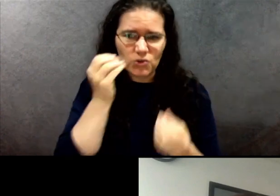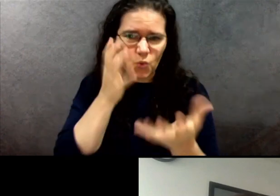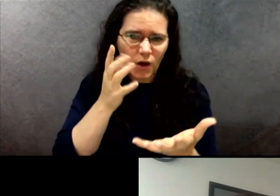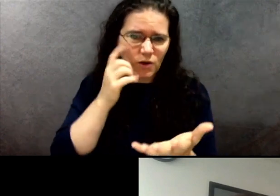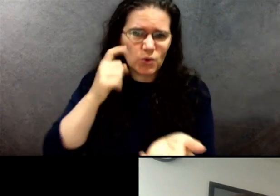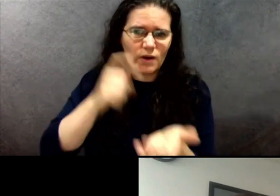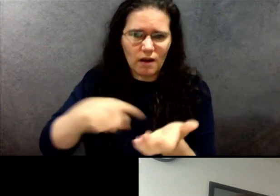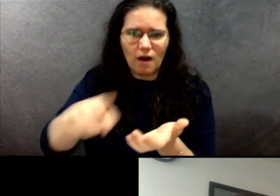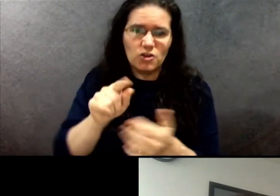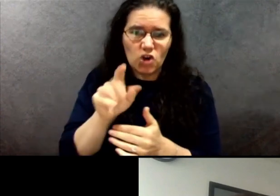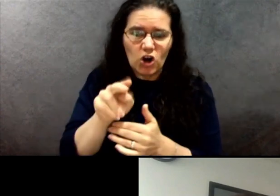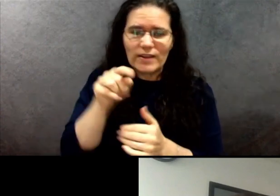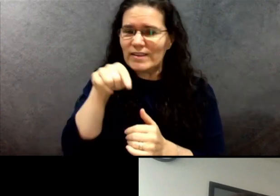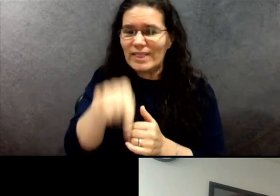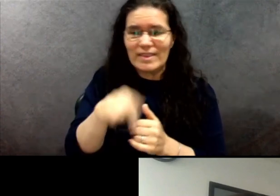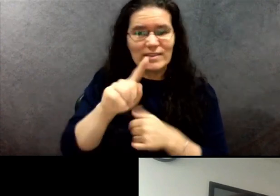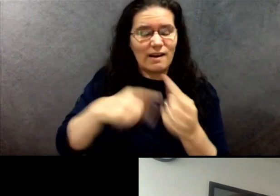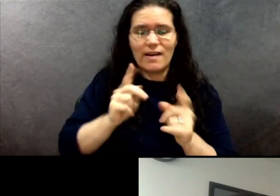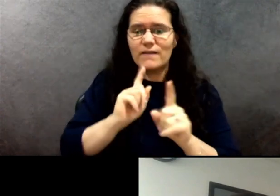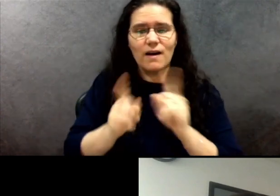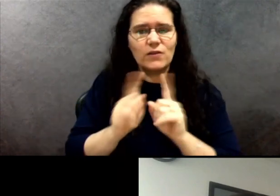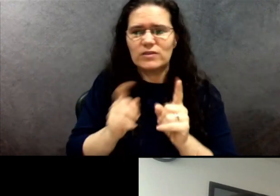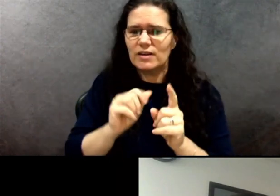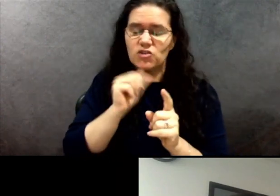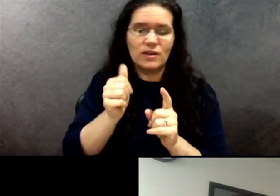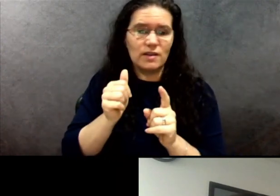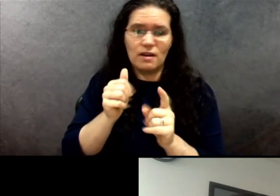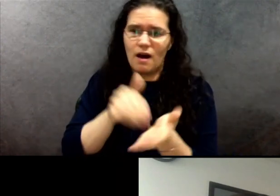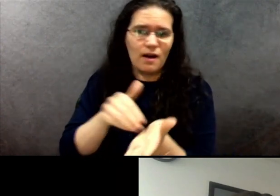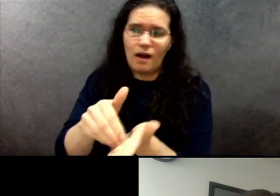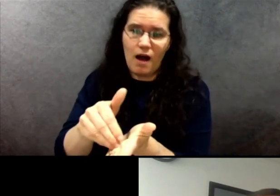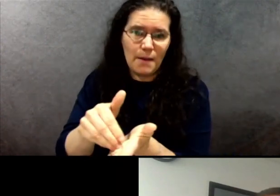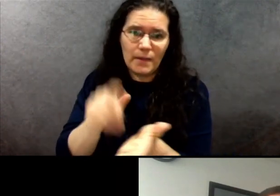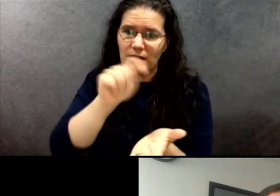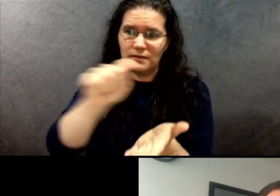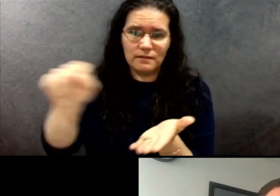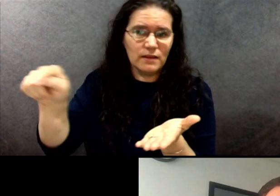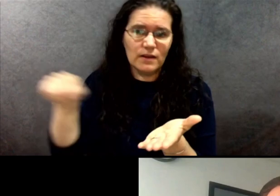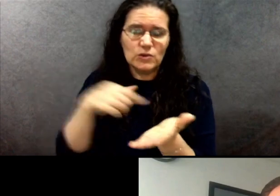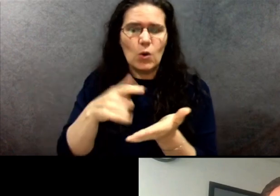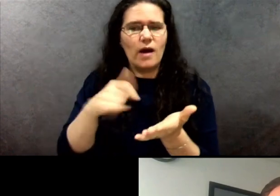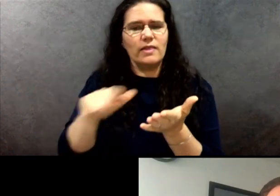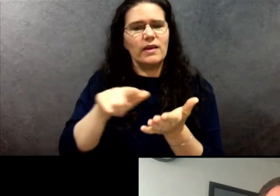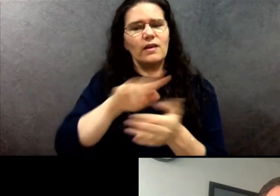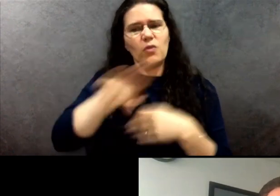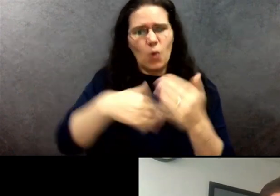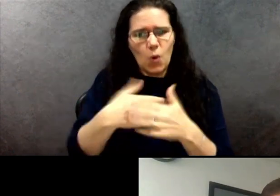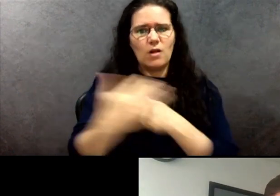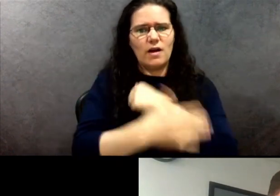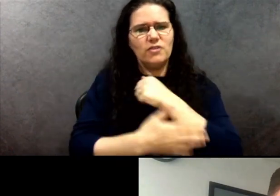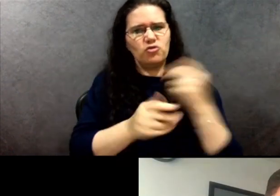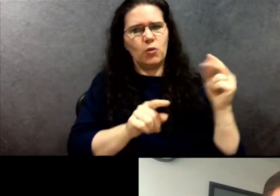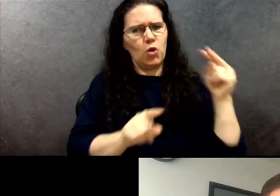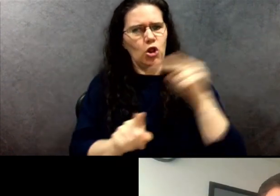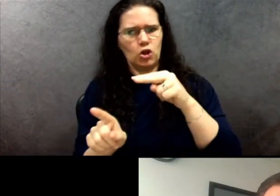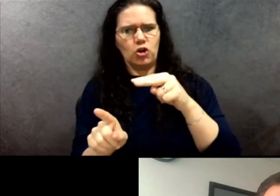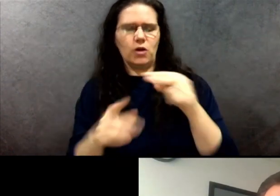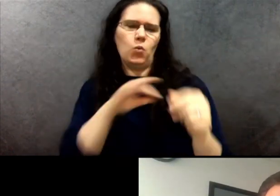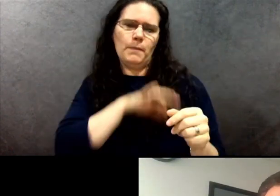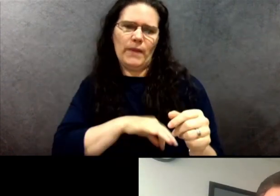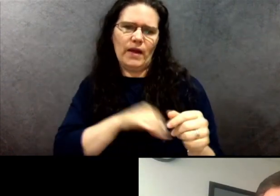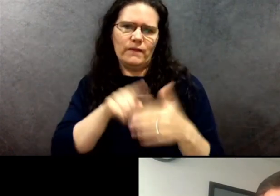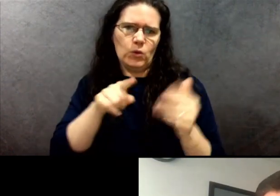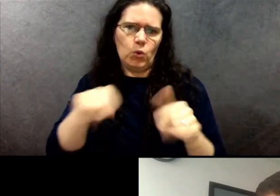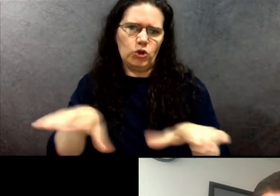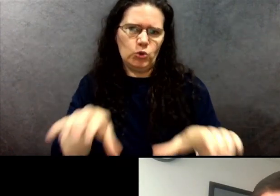town will benefit, the rest of the country will benefit from the town of Arlington's example tonight. Lieutenant Pedrini, want to jump right in. We have a lot to